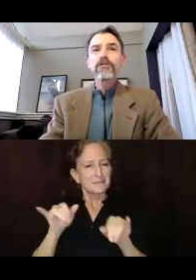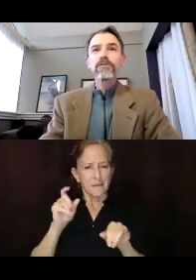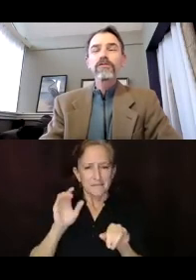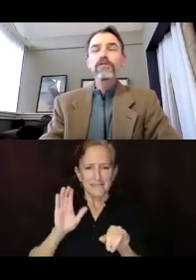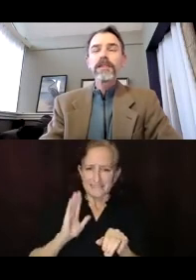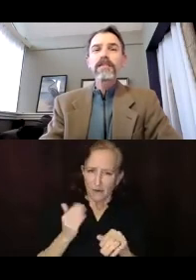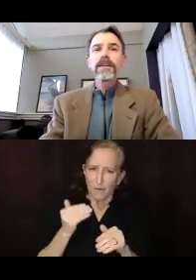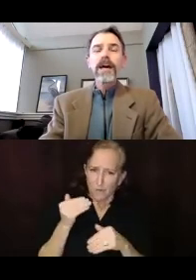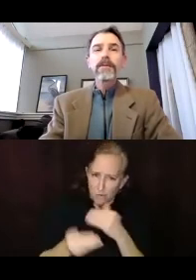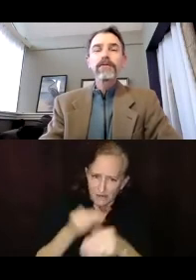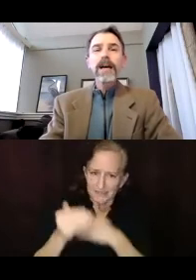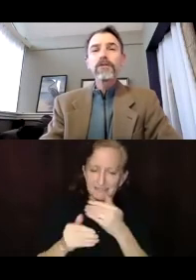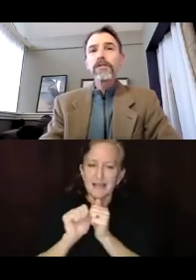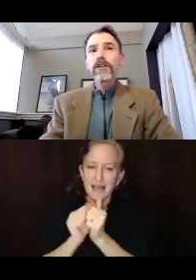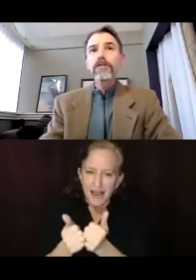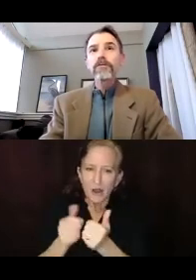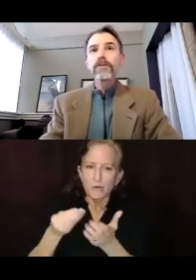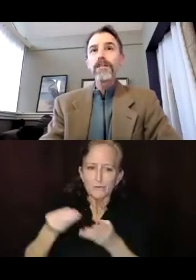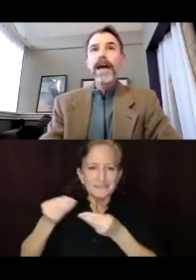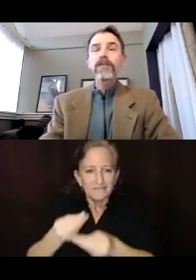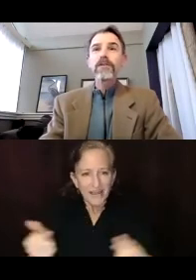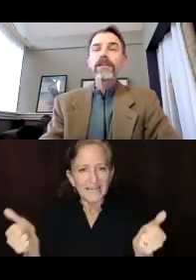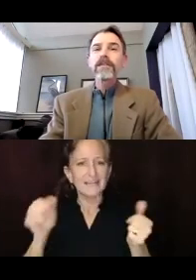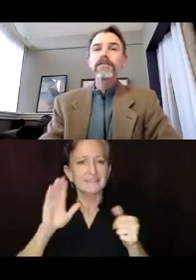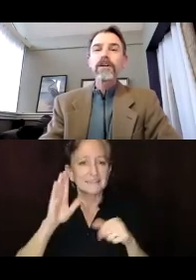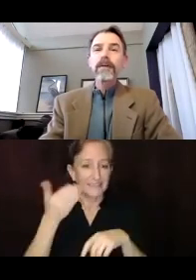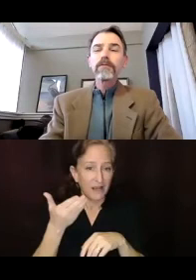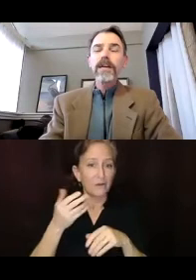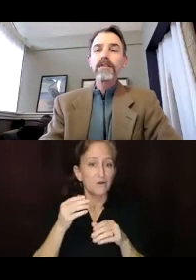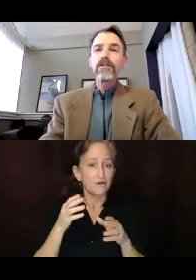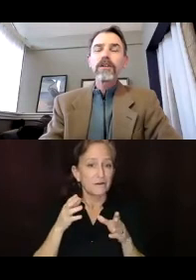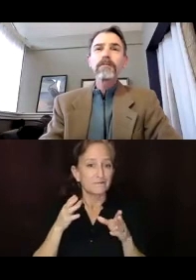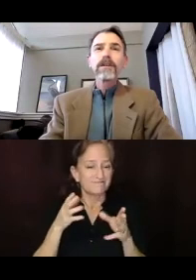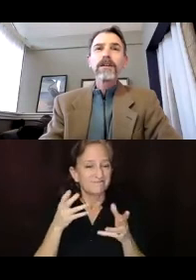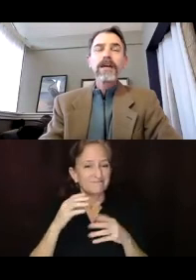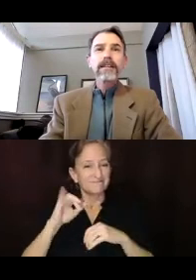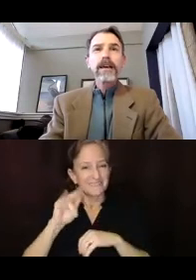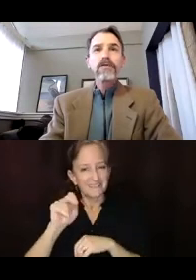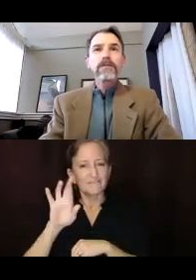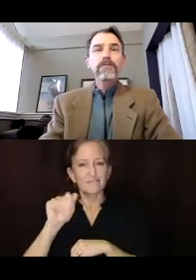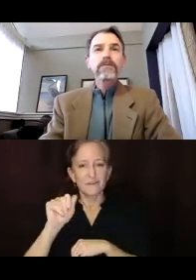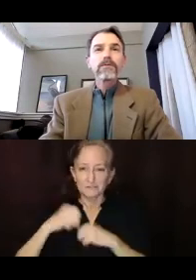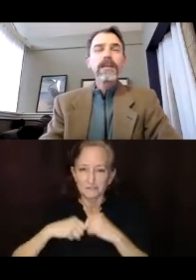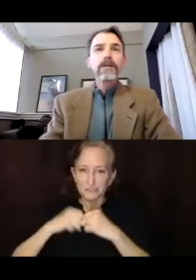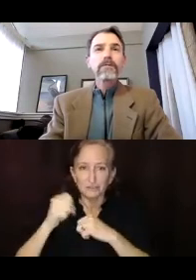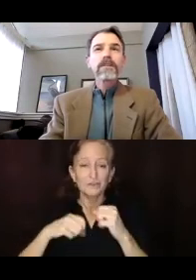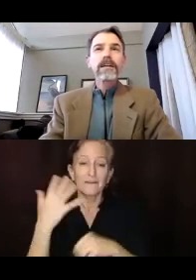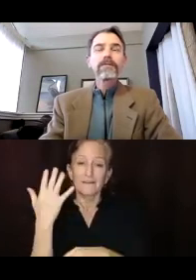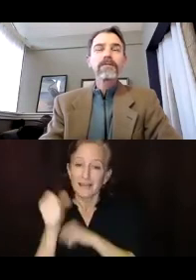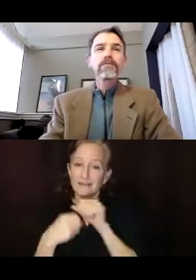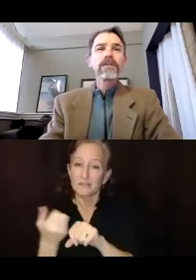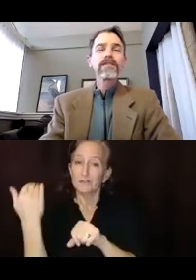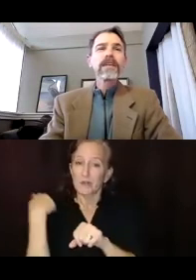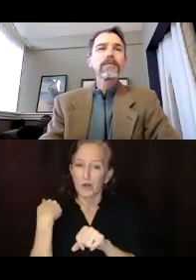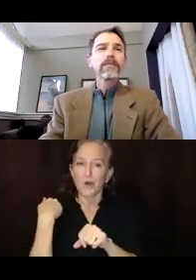infrastructure improvements. About five years ago, we added resilience to our capital planning program. And that's how we, we came up with the title